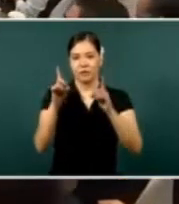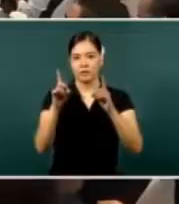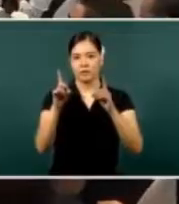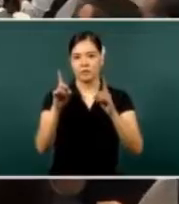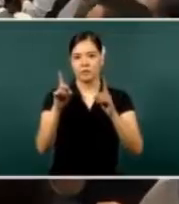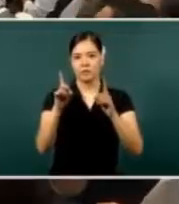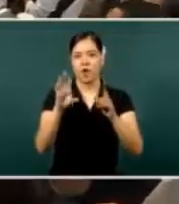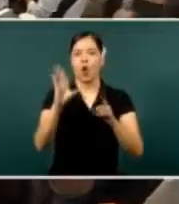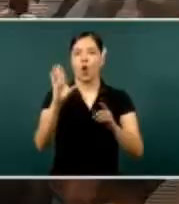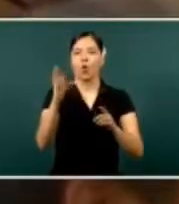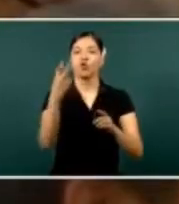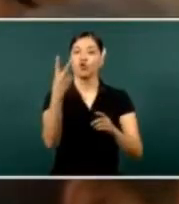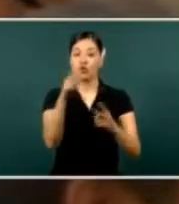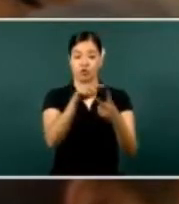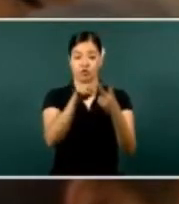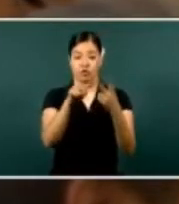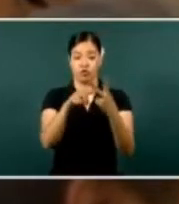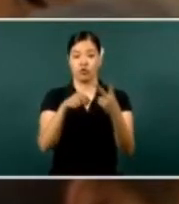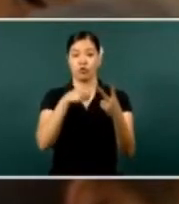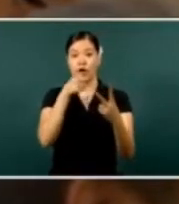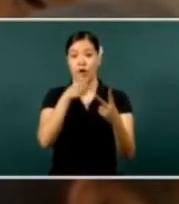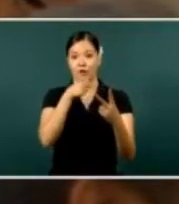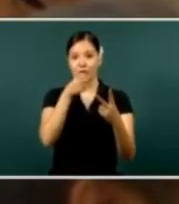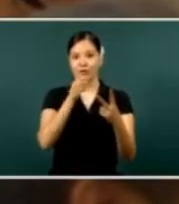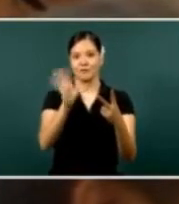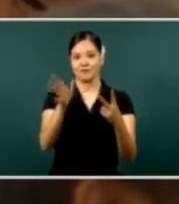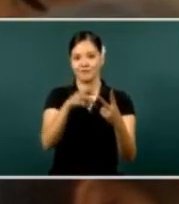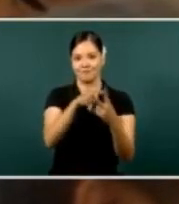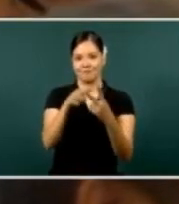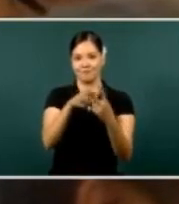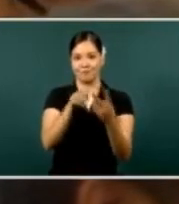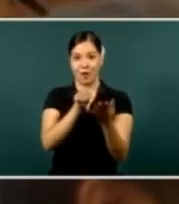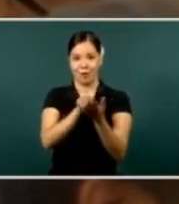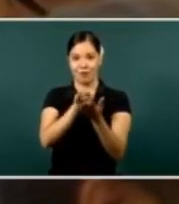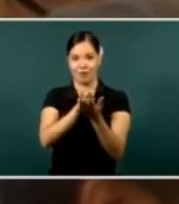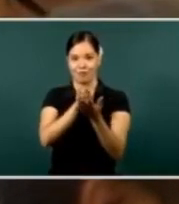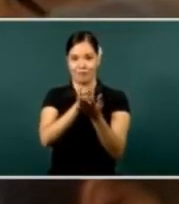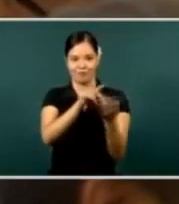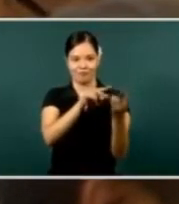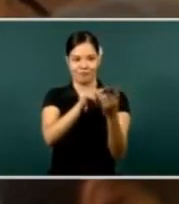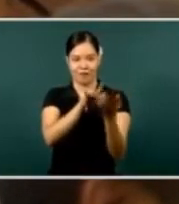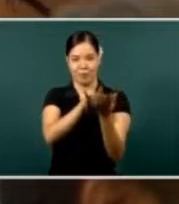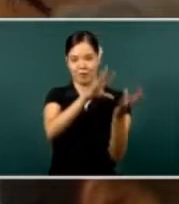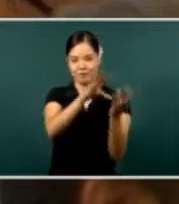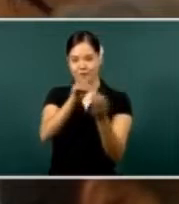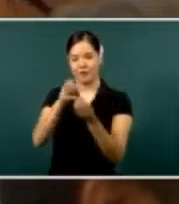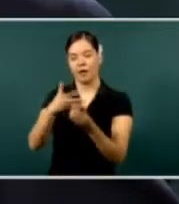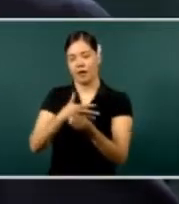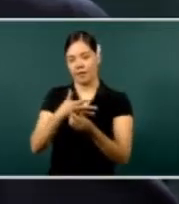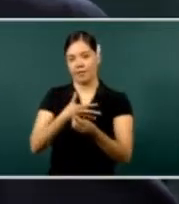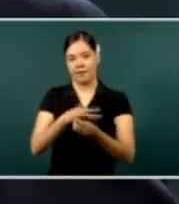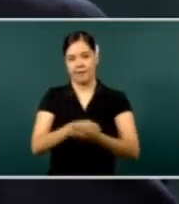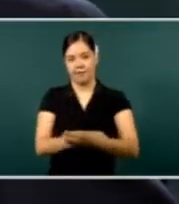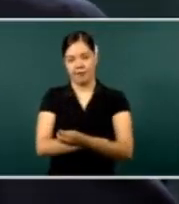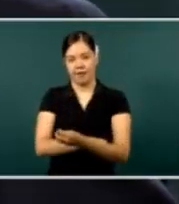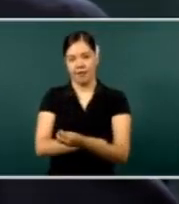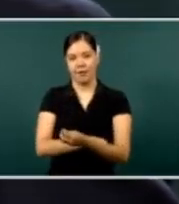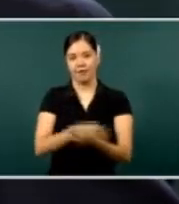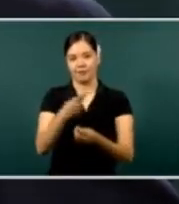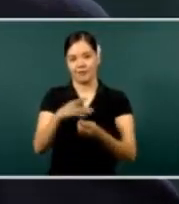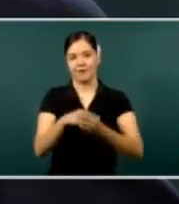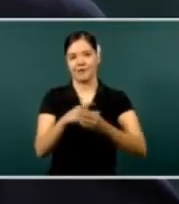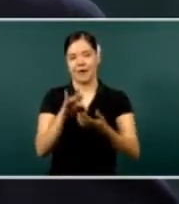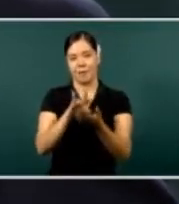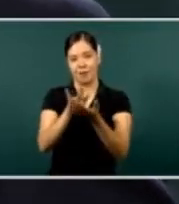In the case of it were two adults now, their income is considerable